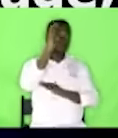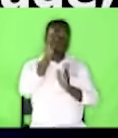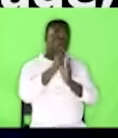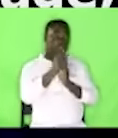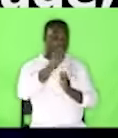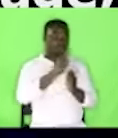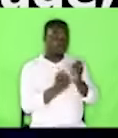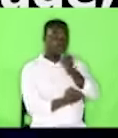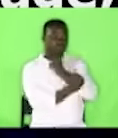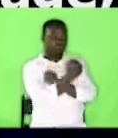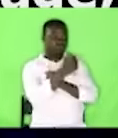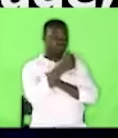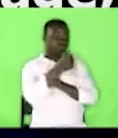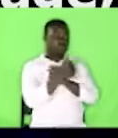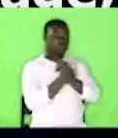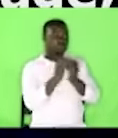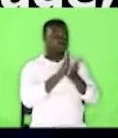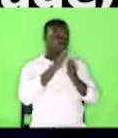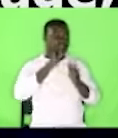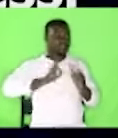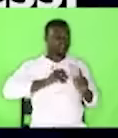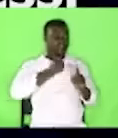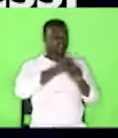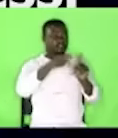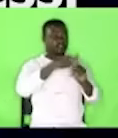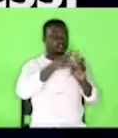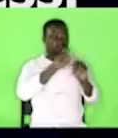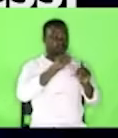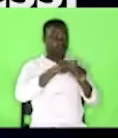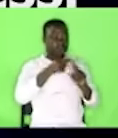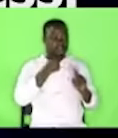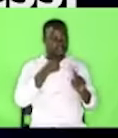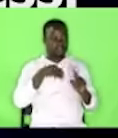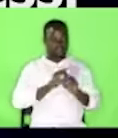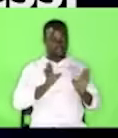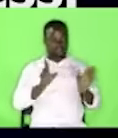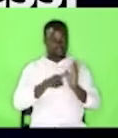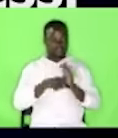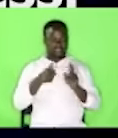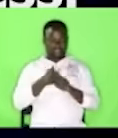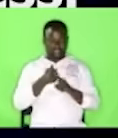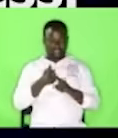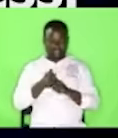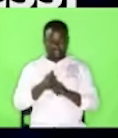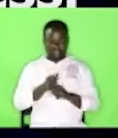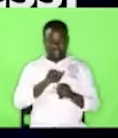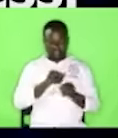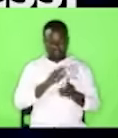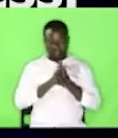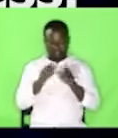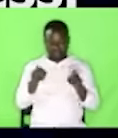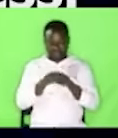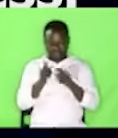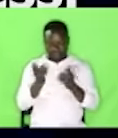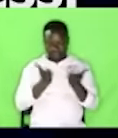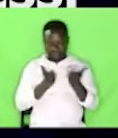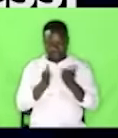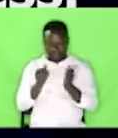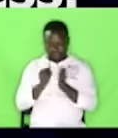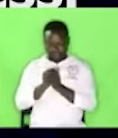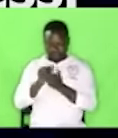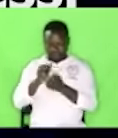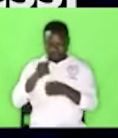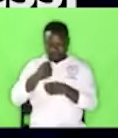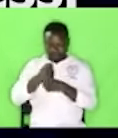own advantage rather he made himself nothing and taking out the very nature of a servant being made in human likeness